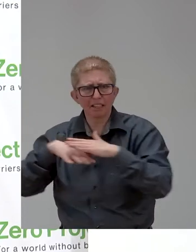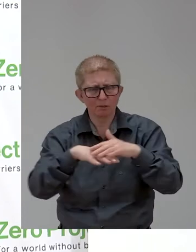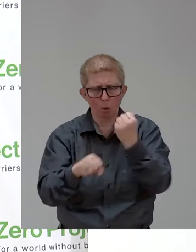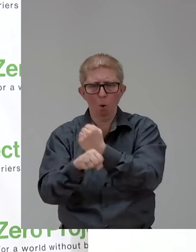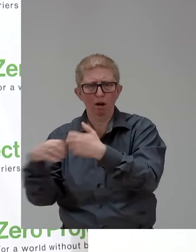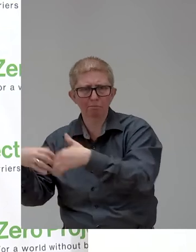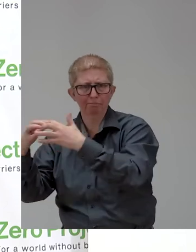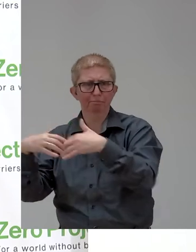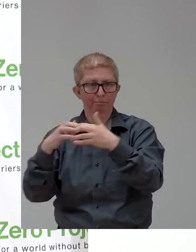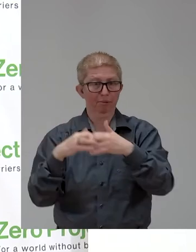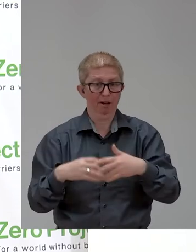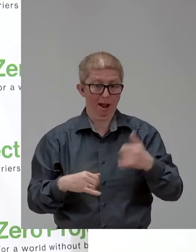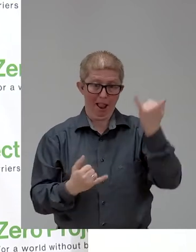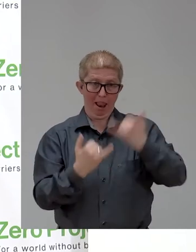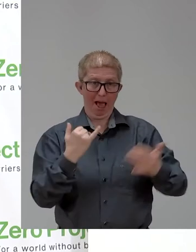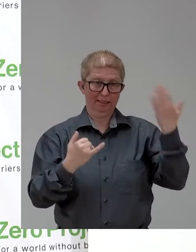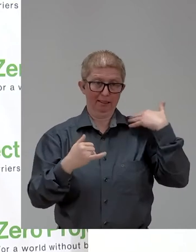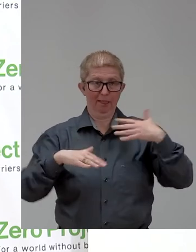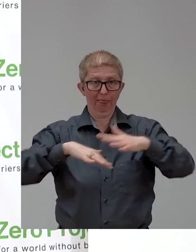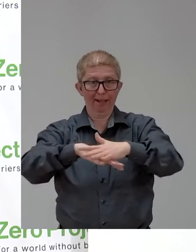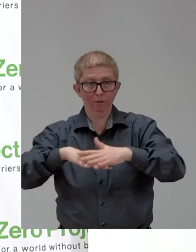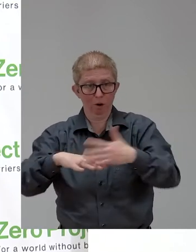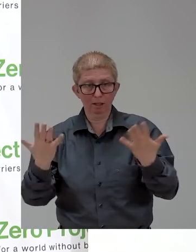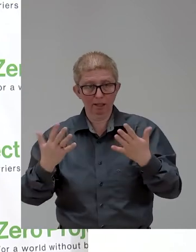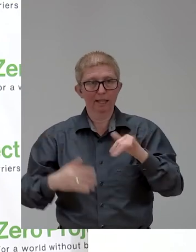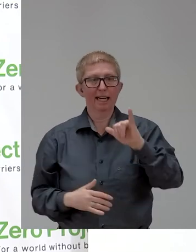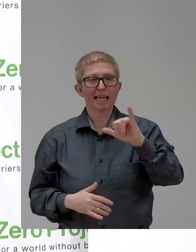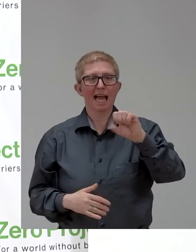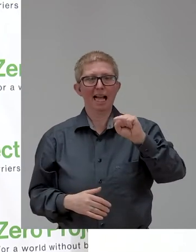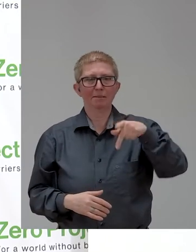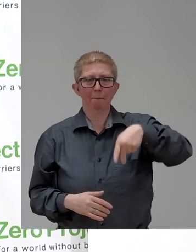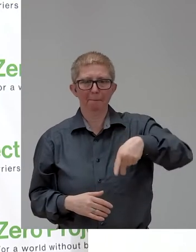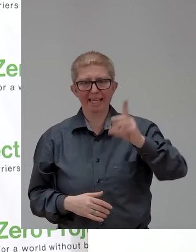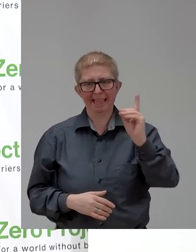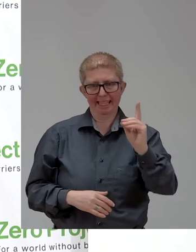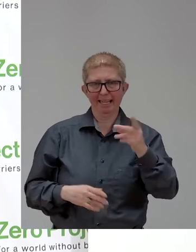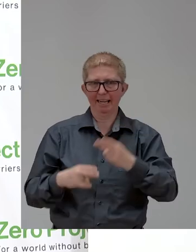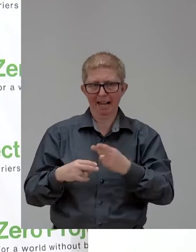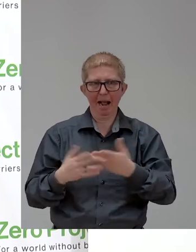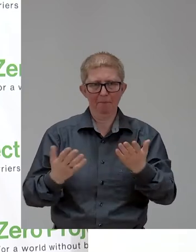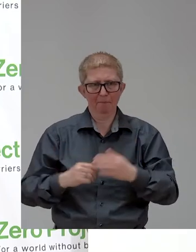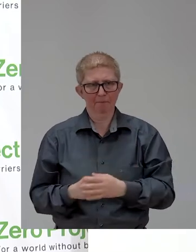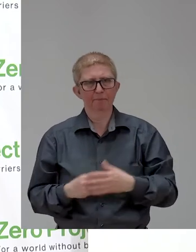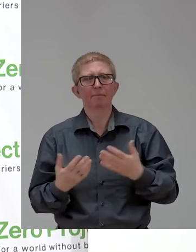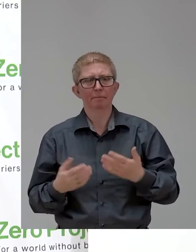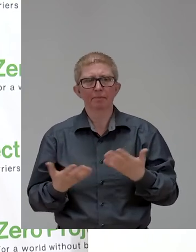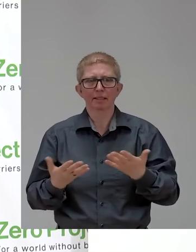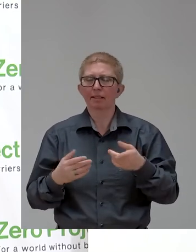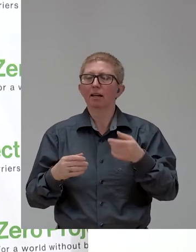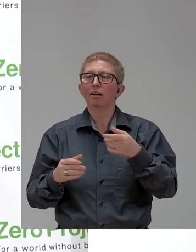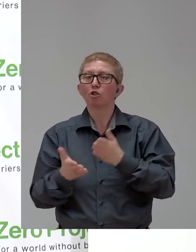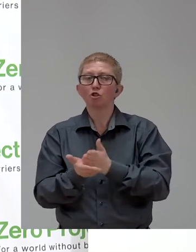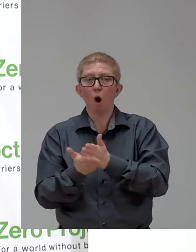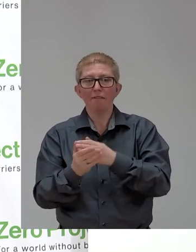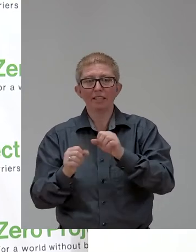working for was EISPD, the European Association of Service Providers for Persons with Disabilities, a huge European